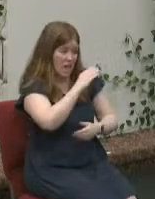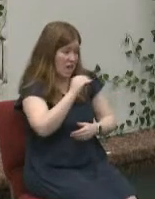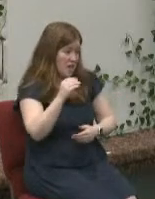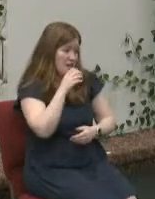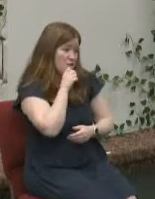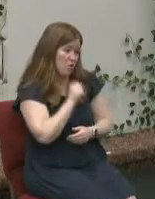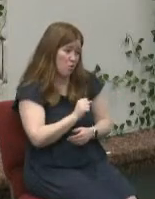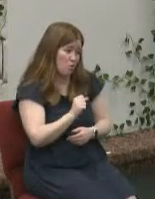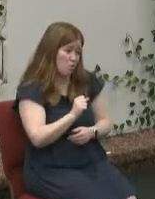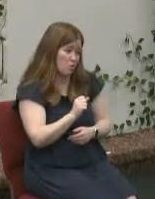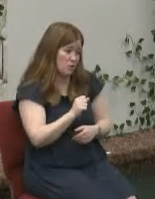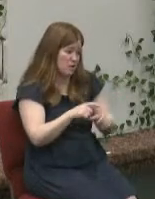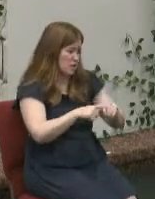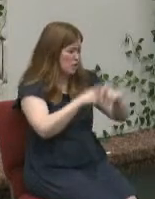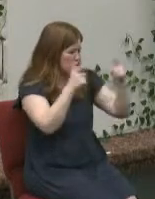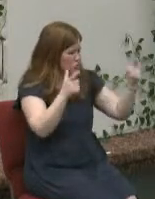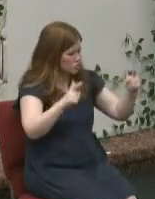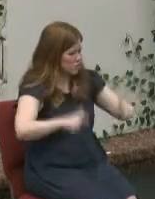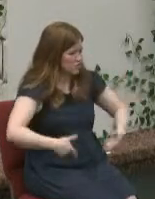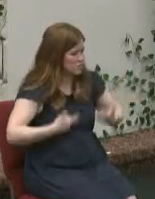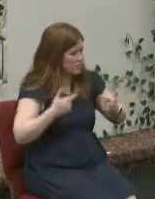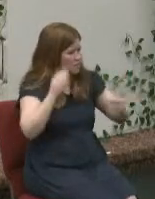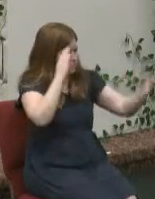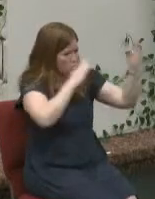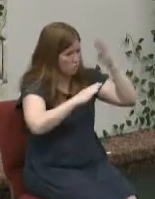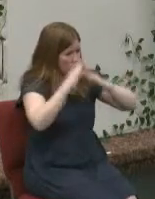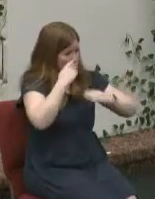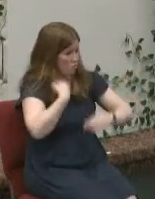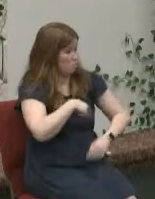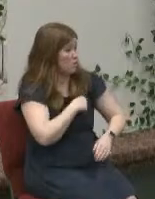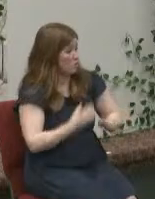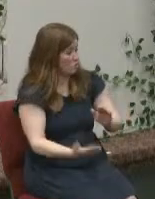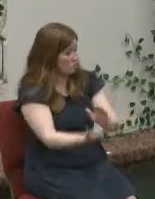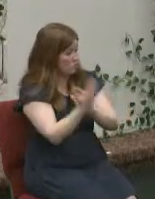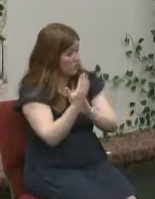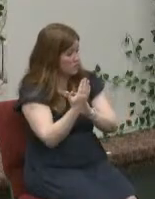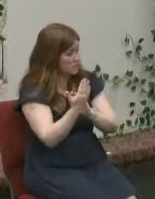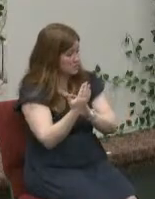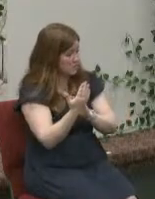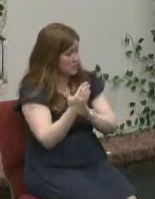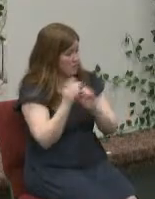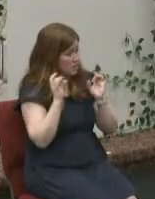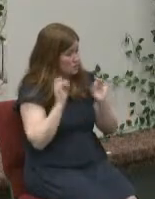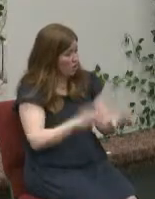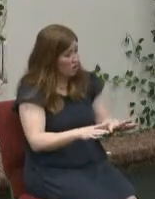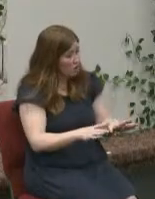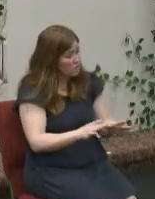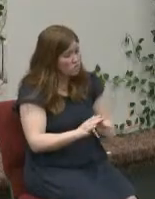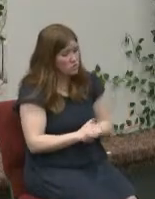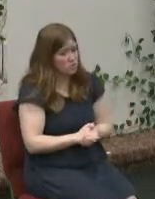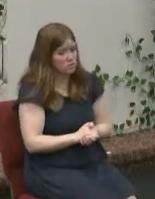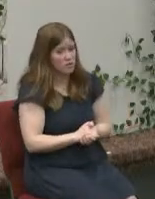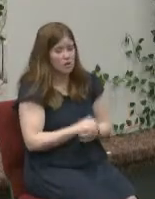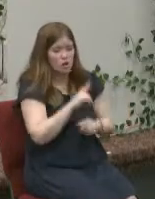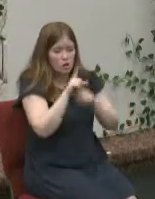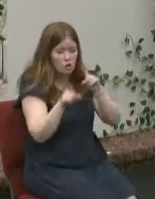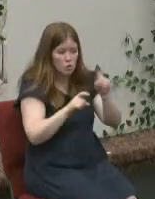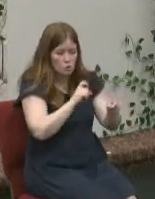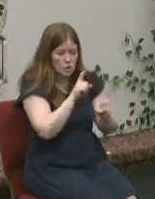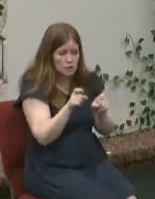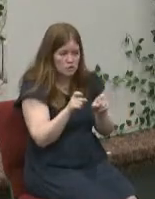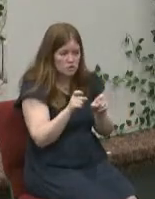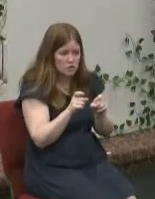it is the greatest life quake you will ever face it is a level 10 the question is